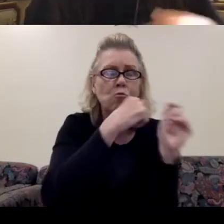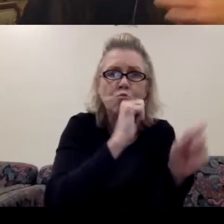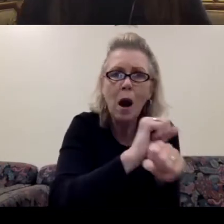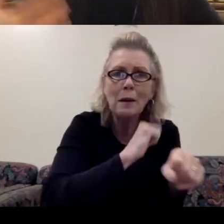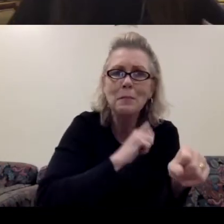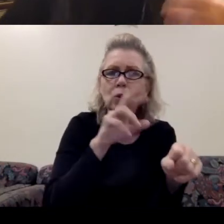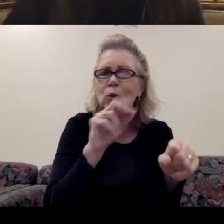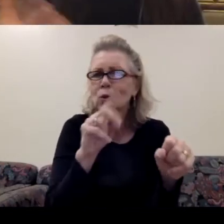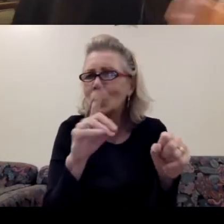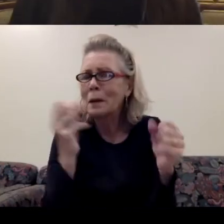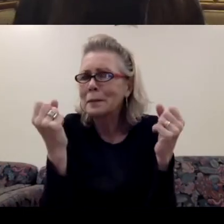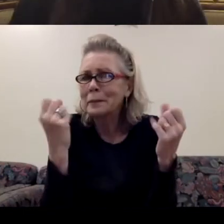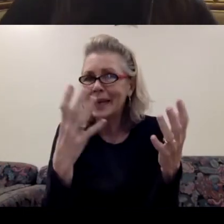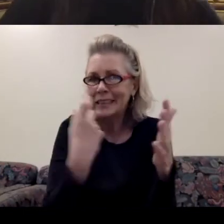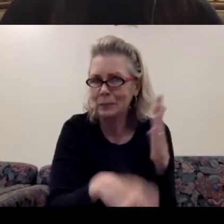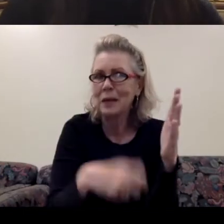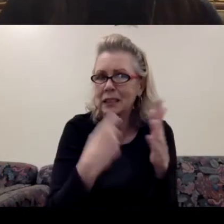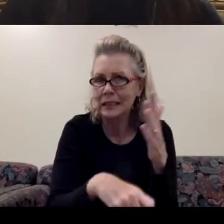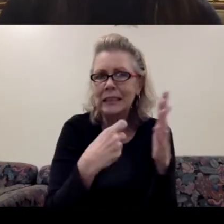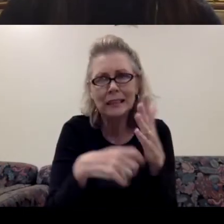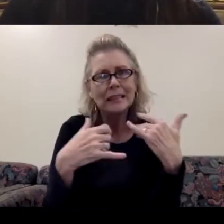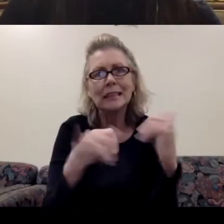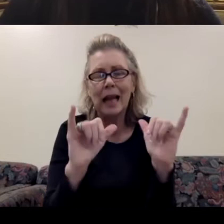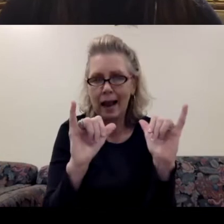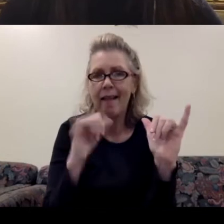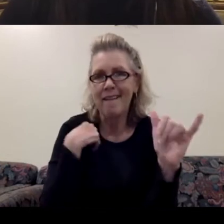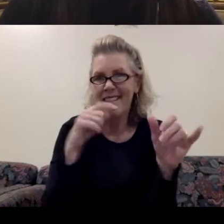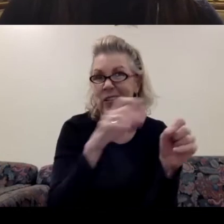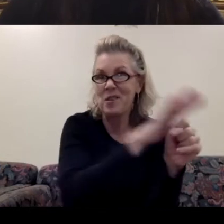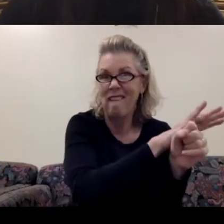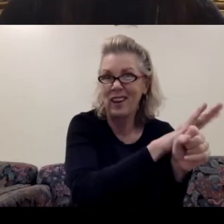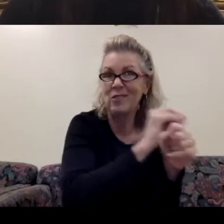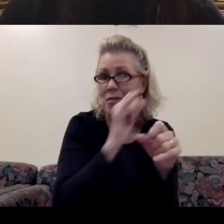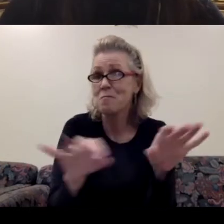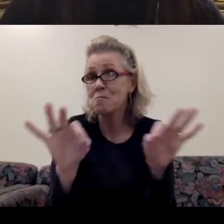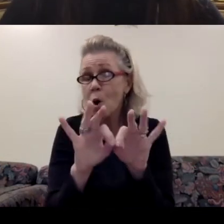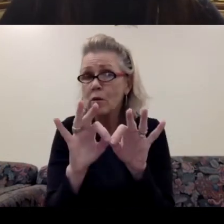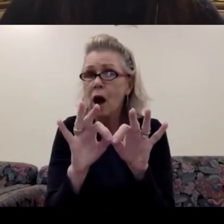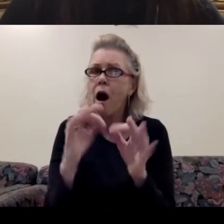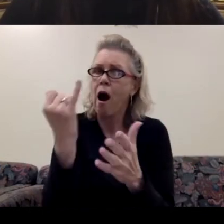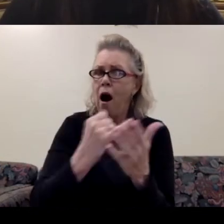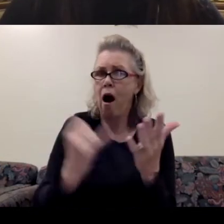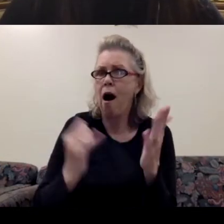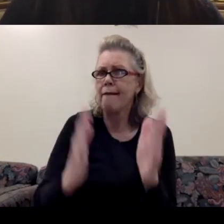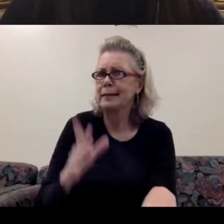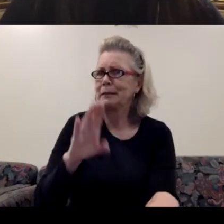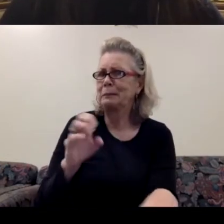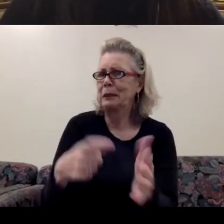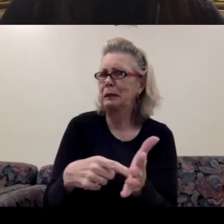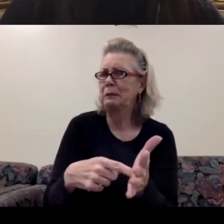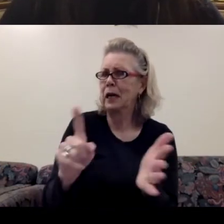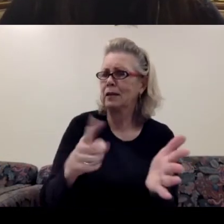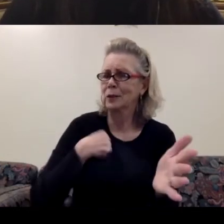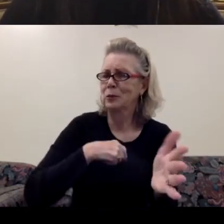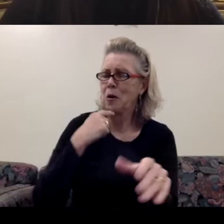my rent. I was, I mean, there's so many things to consider, which are important. Artists needs to be paid. We are workers and we